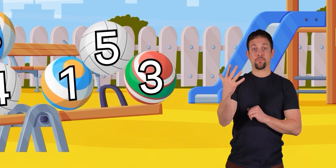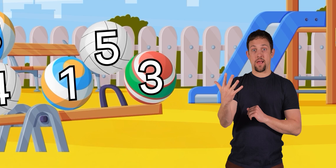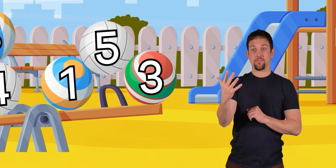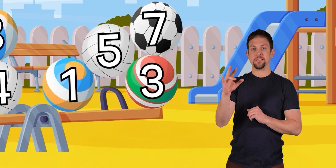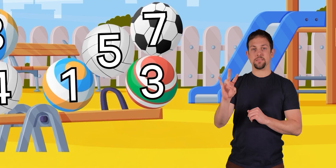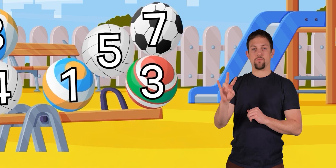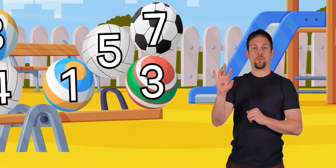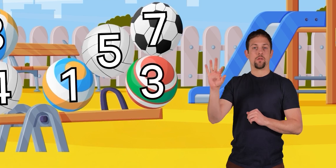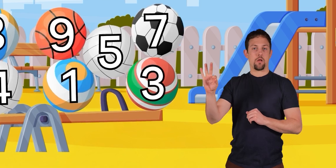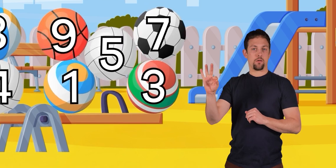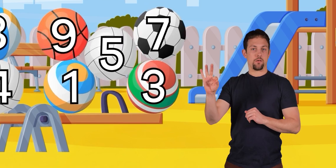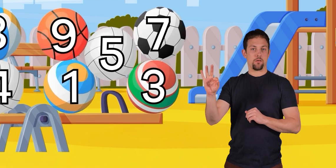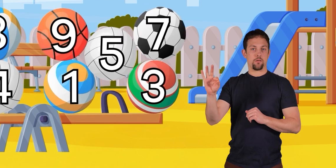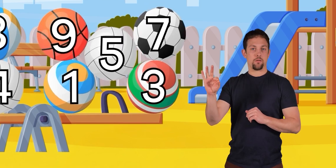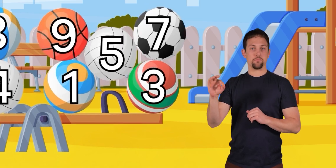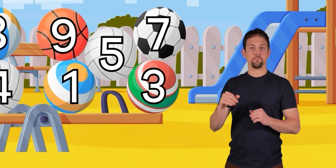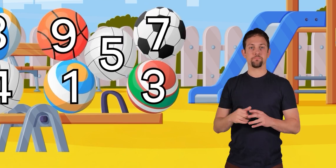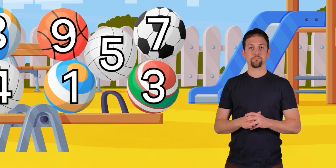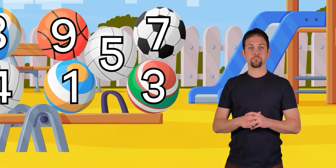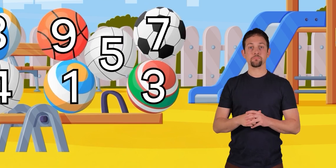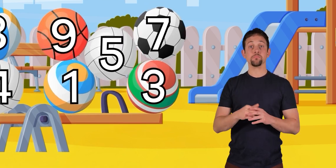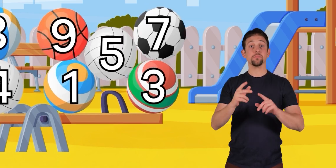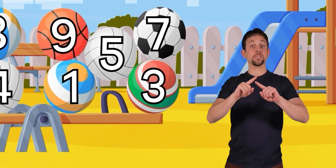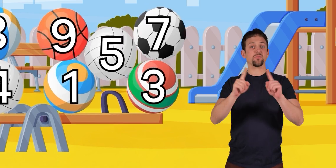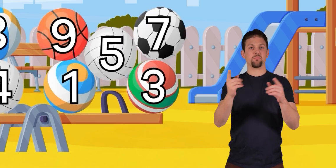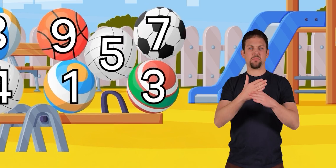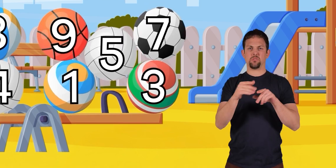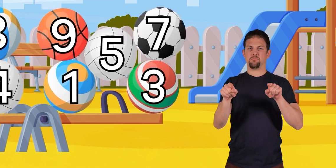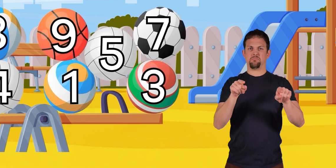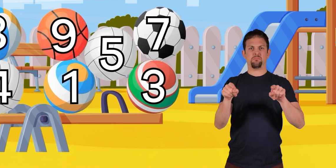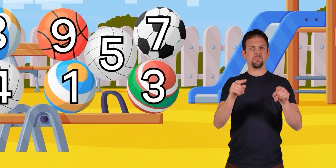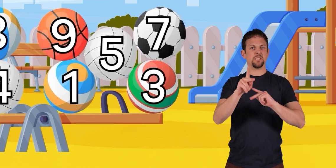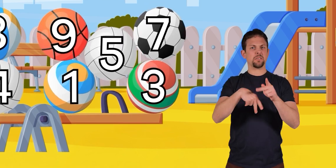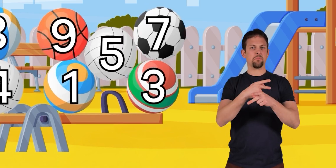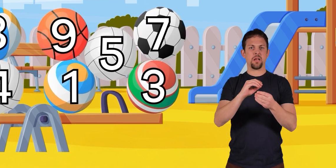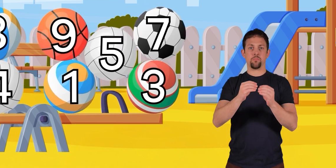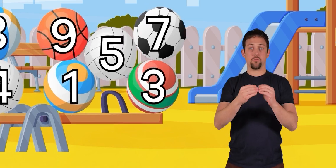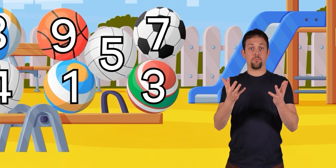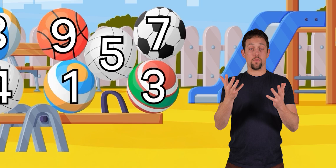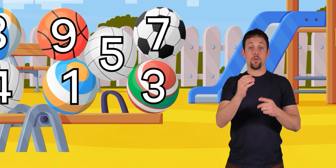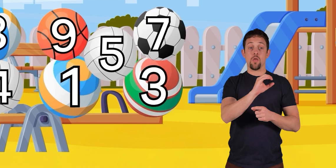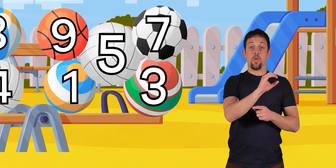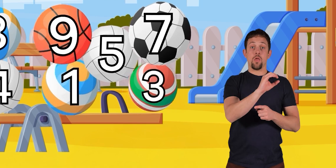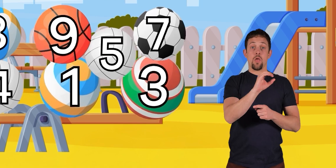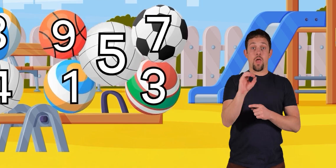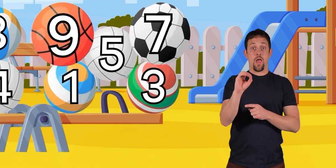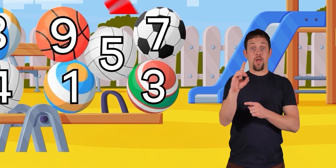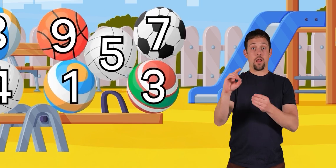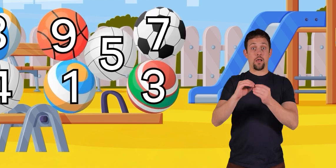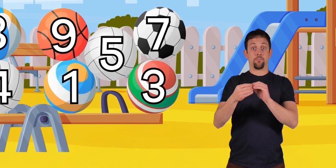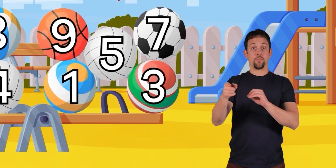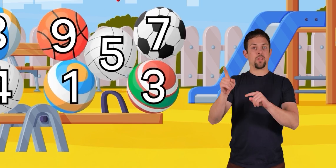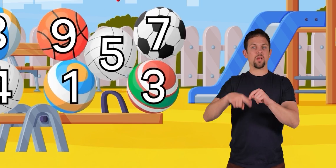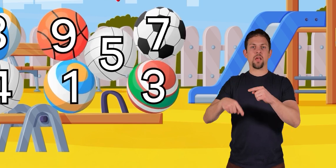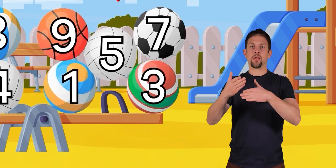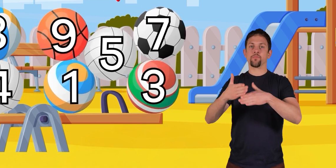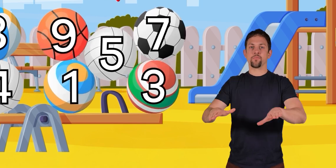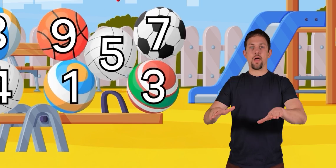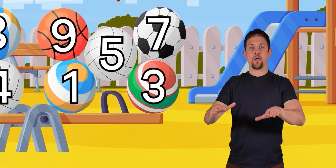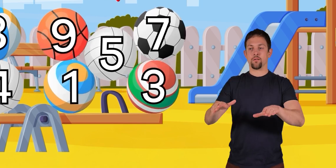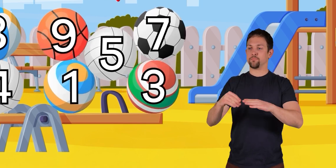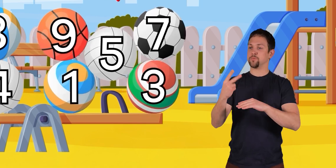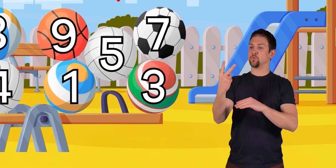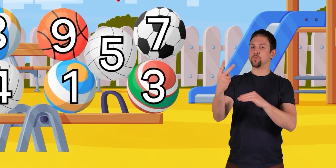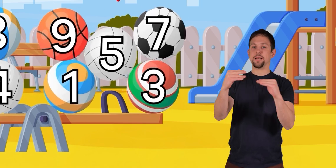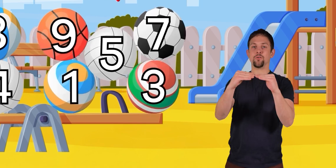5, 7, and 9. The difference between these two types of numbers is that odd numbers cannot be divided